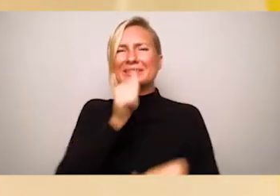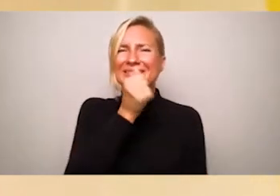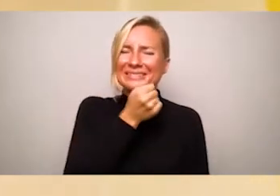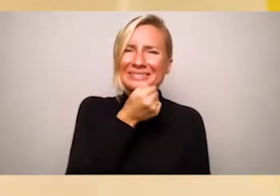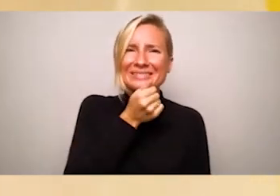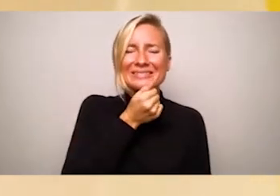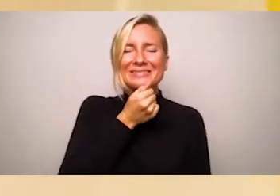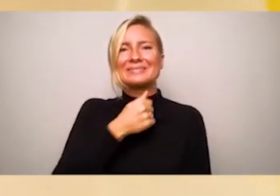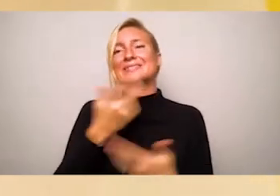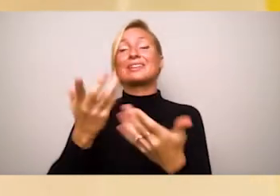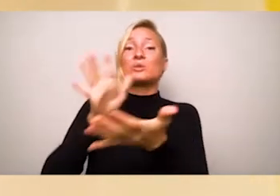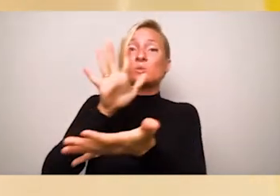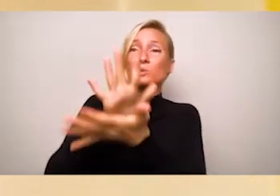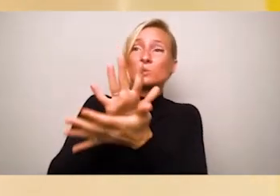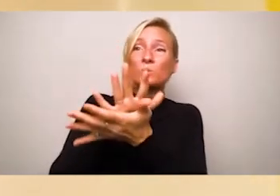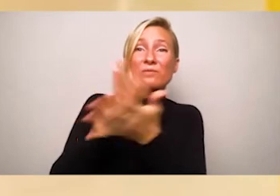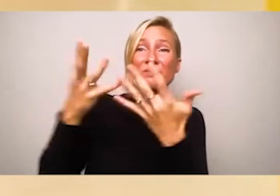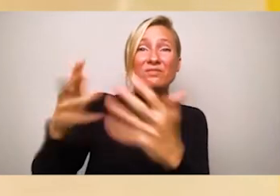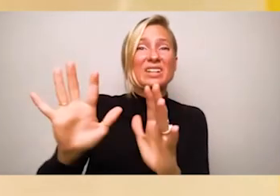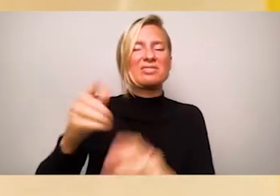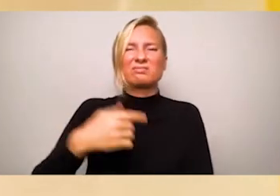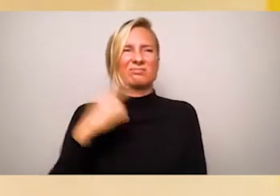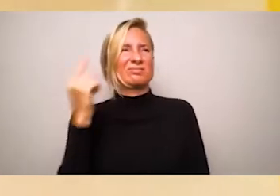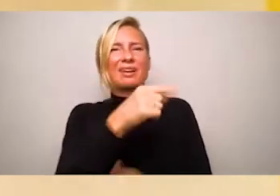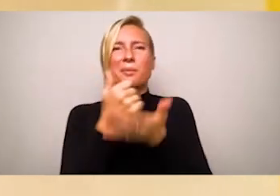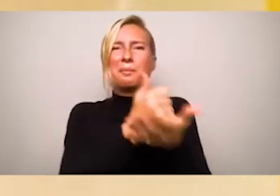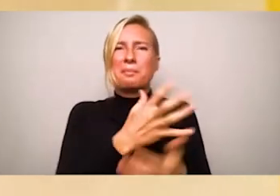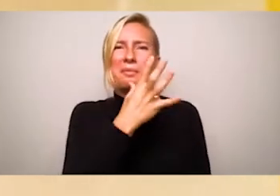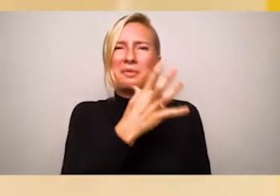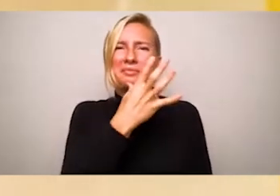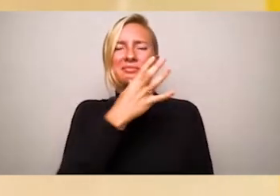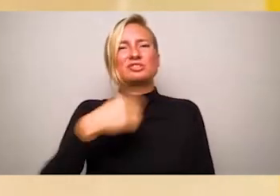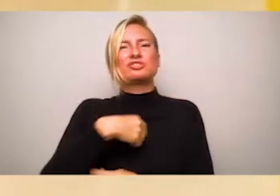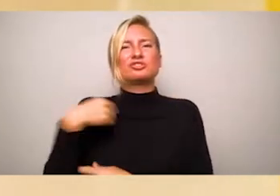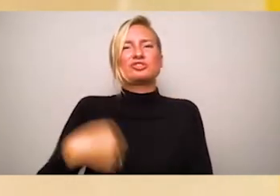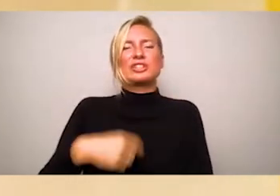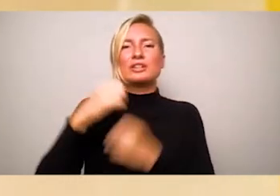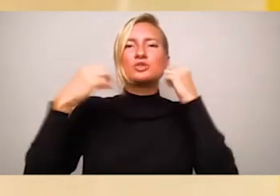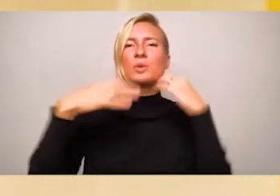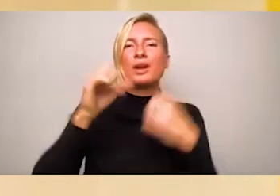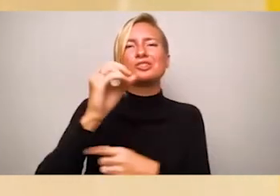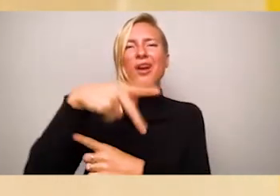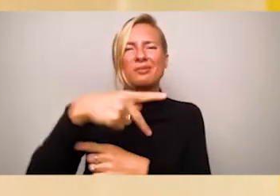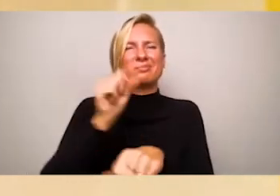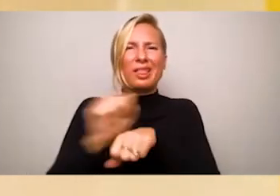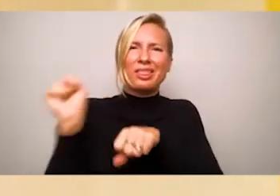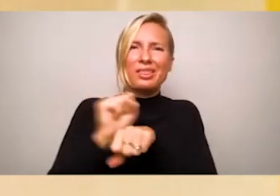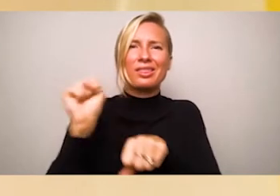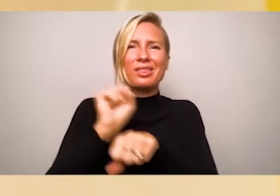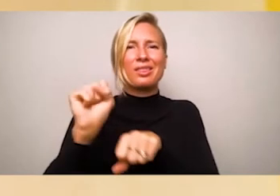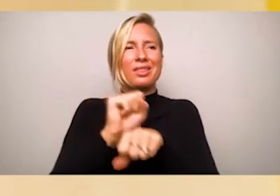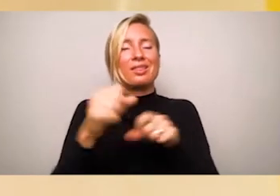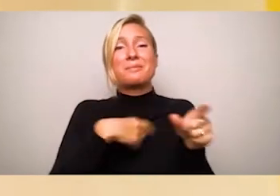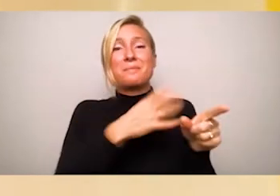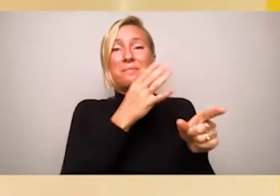I worked next to my mother at a Chinatown sweatshop before she moved on to the sushi plant where she spent 12-hour shifts processing